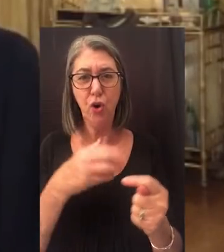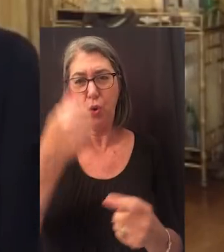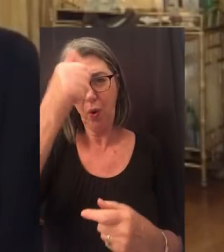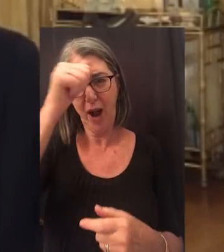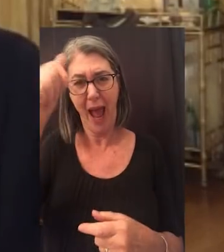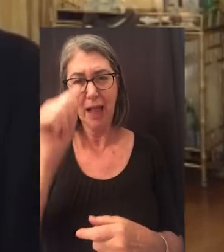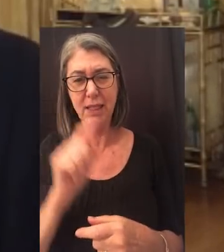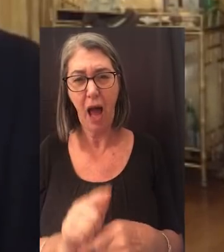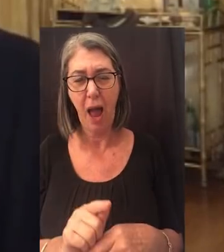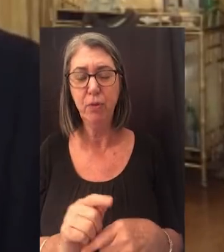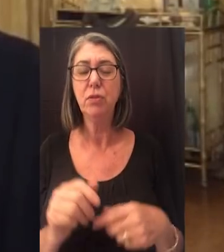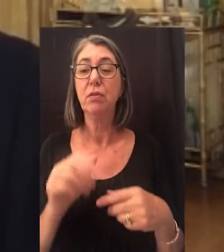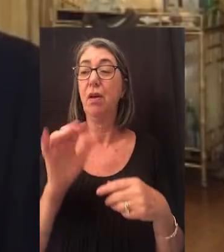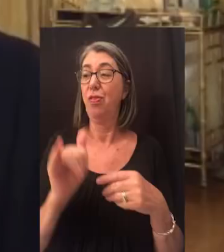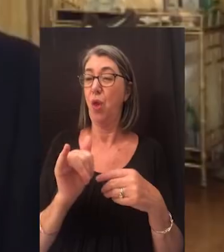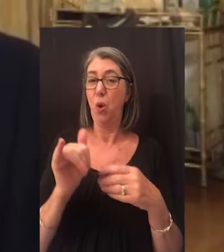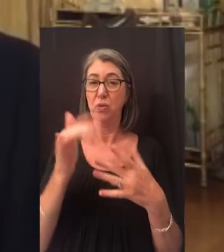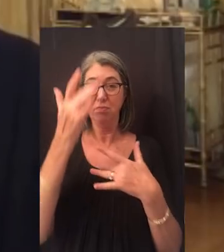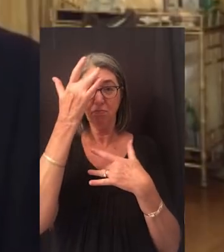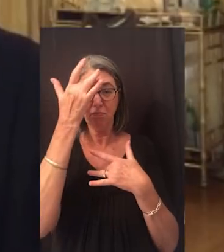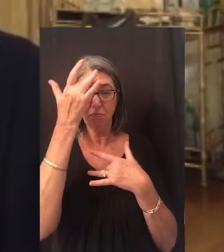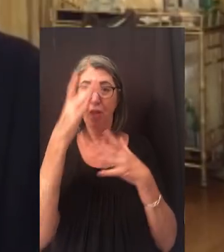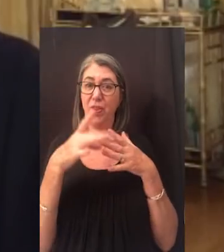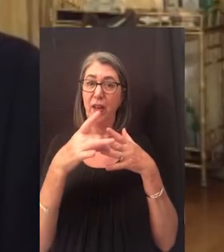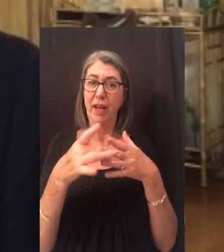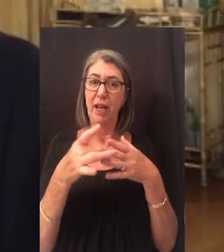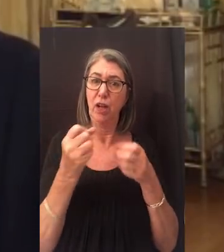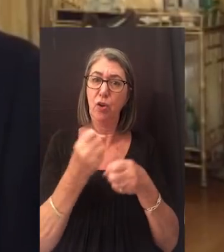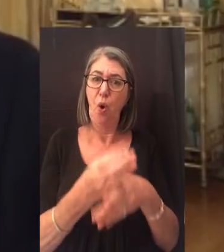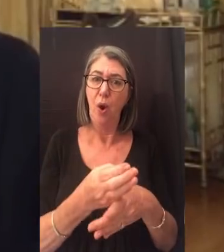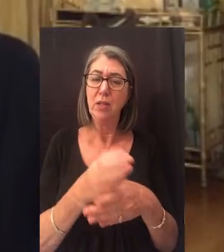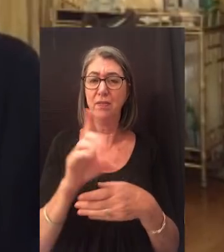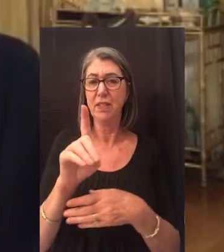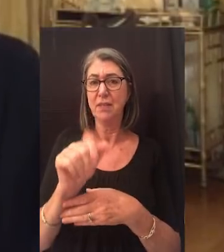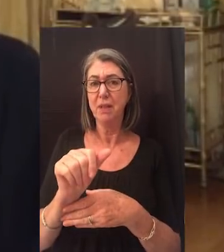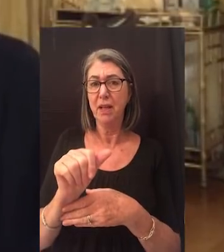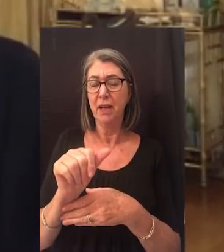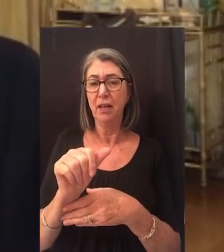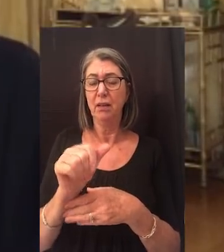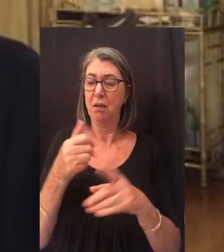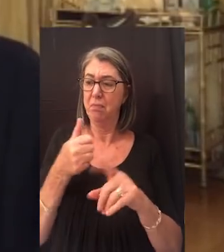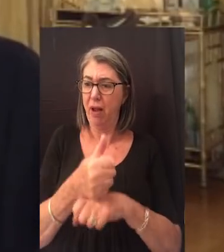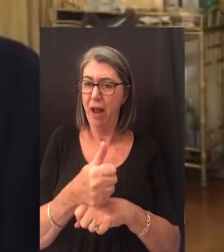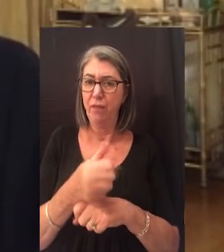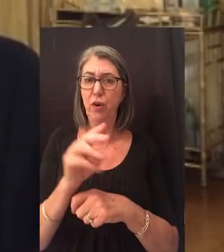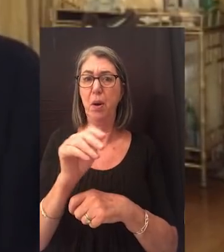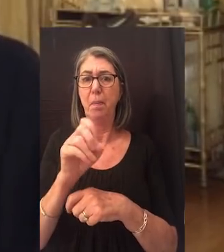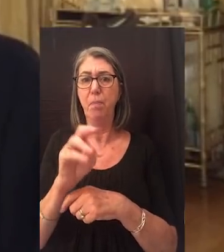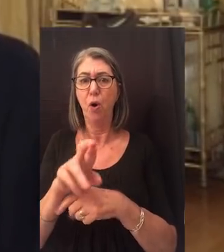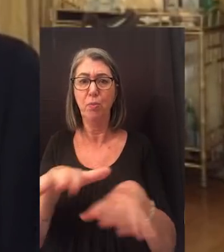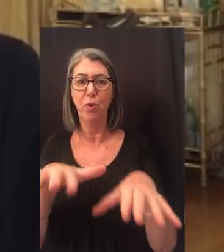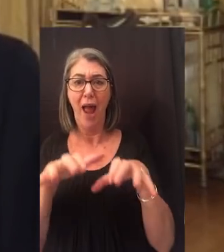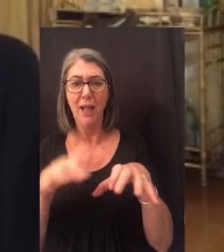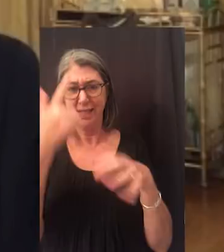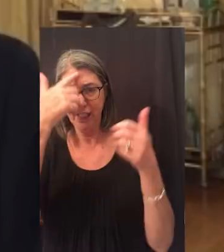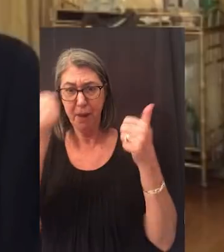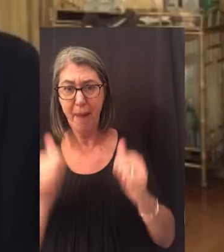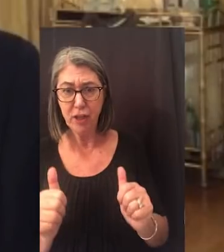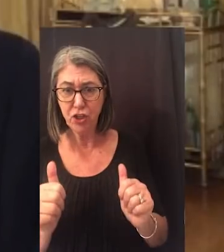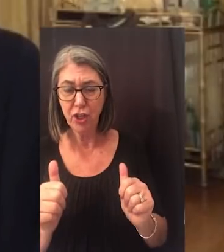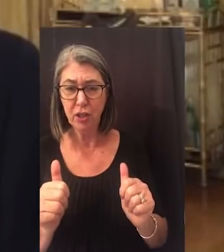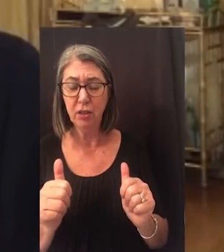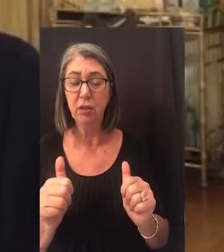Alzheimer's disease. Those conditions are the leading causes of disability blamed for motor paralysis and dementia